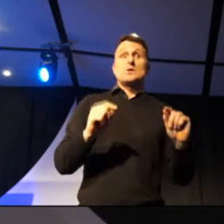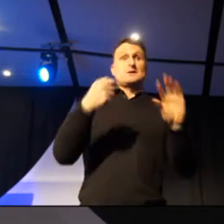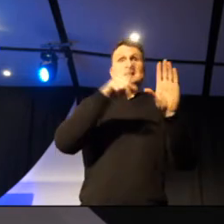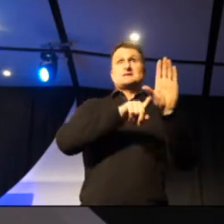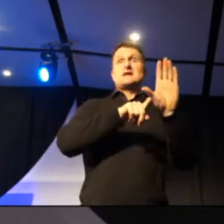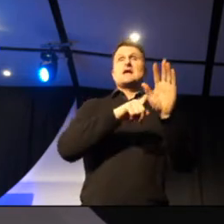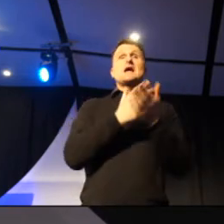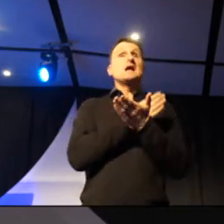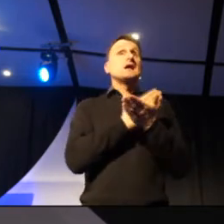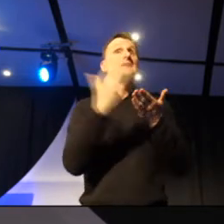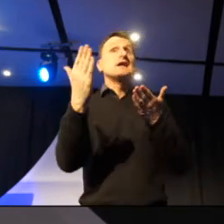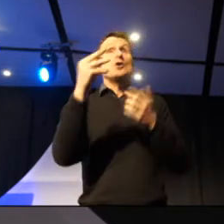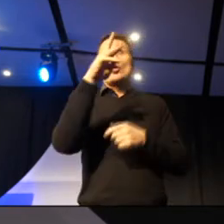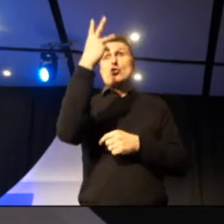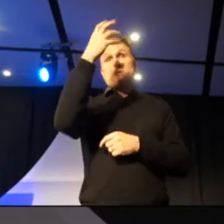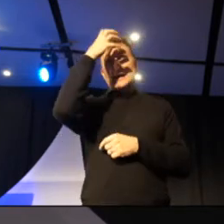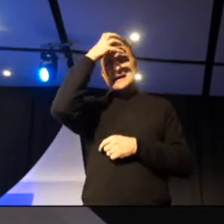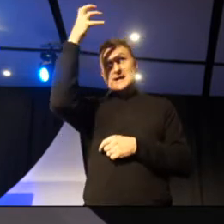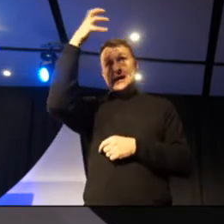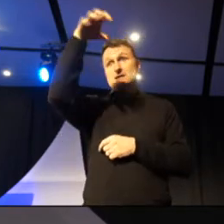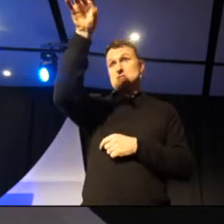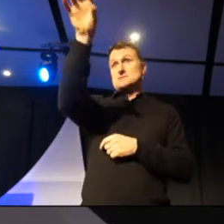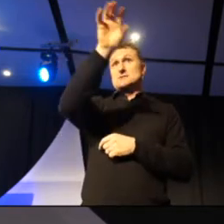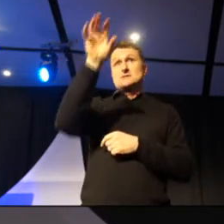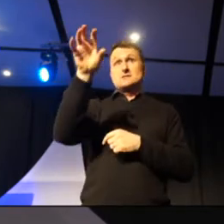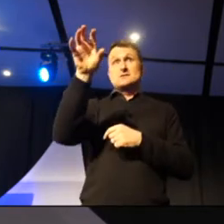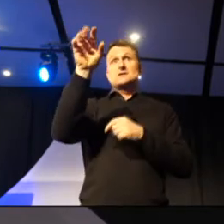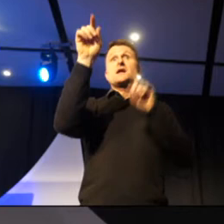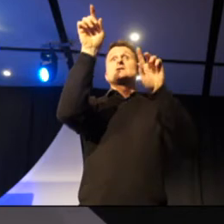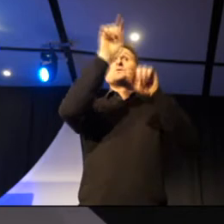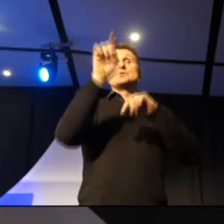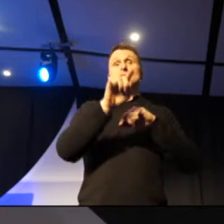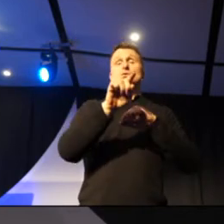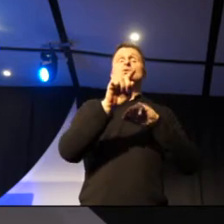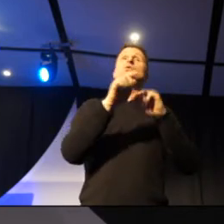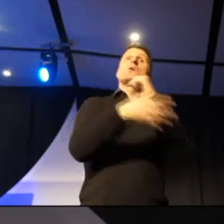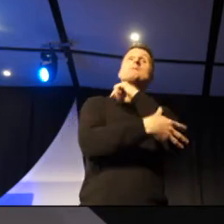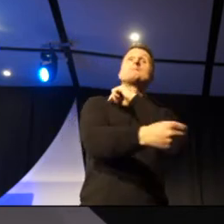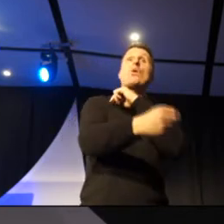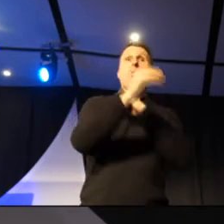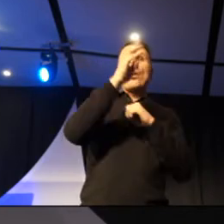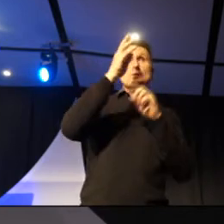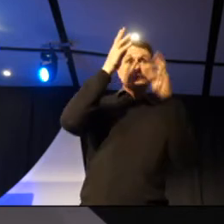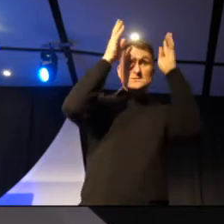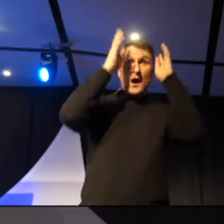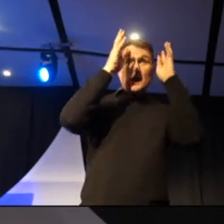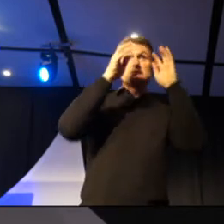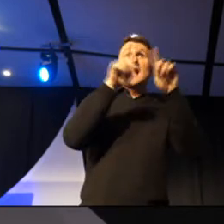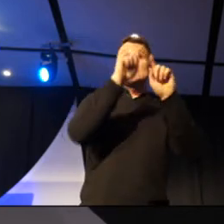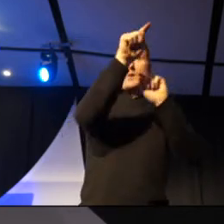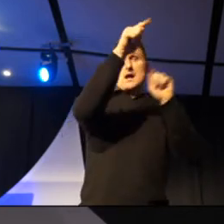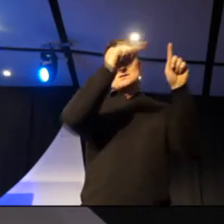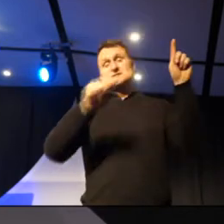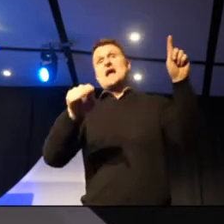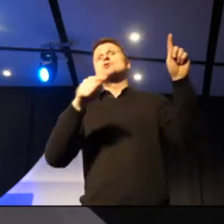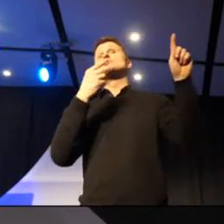environments, up at the Three Kings. Heading down, looking at some of our marine reserves at the Poor Knights. Also looking at Goat Island, and then coming down